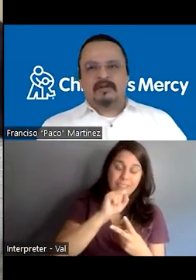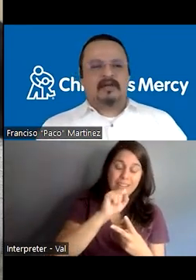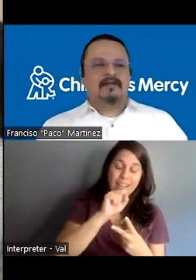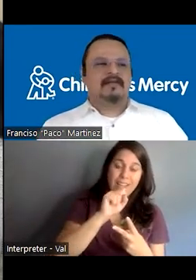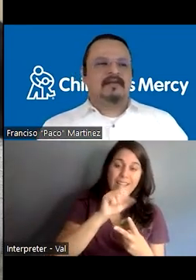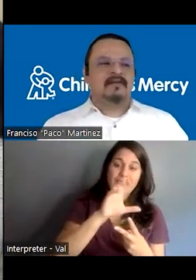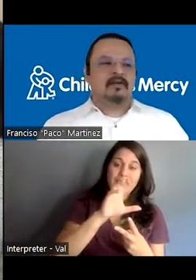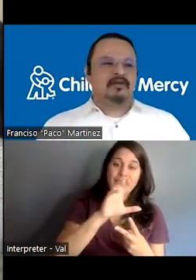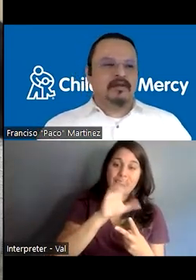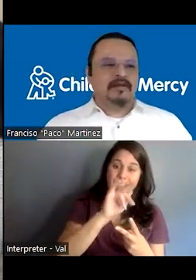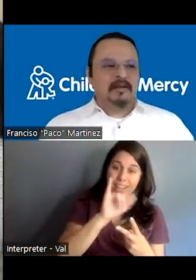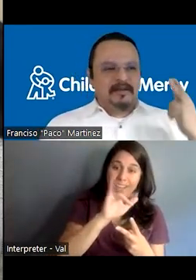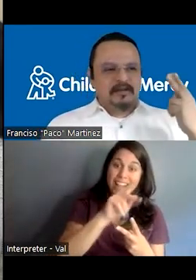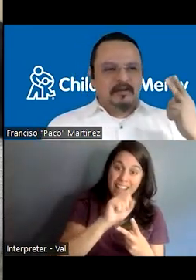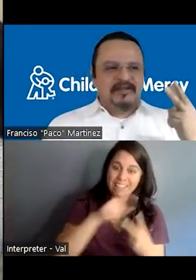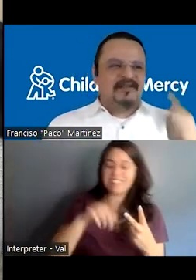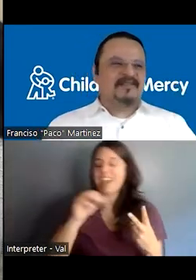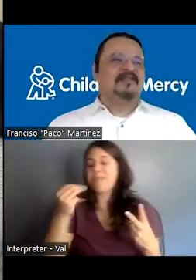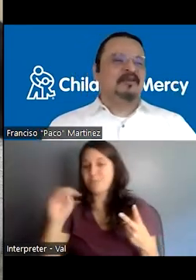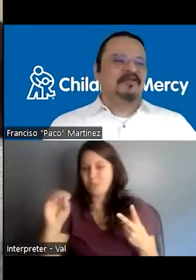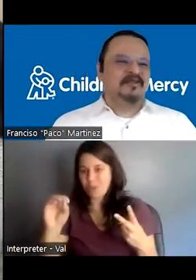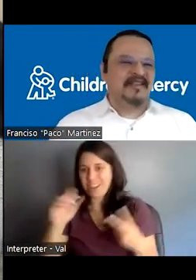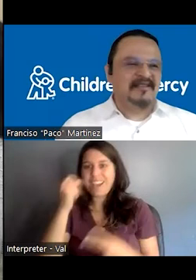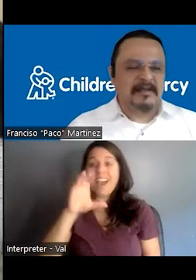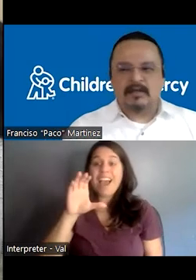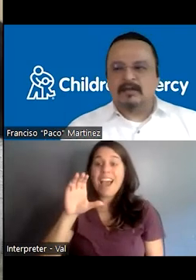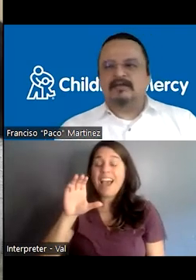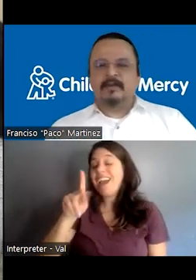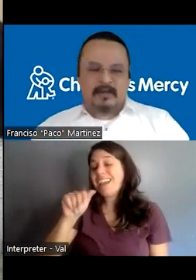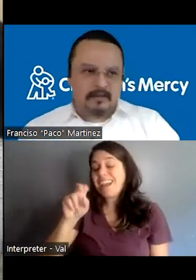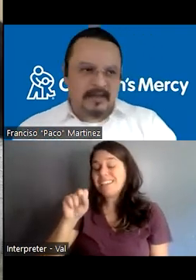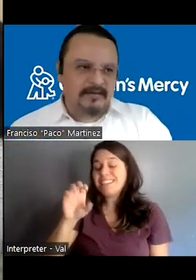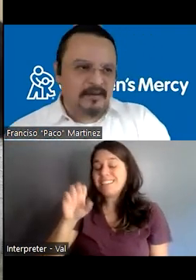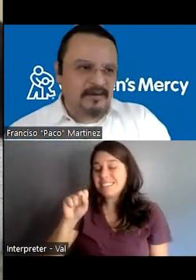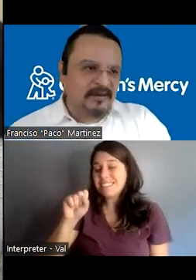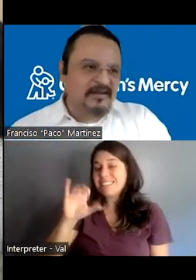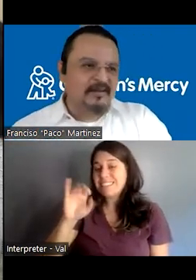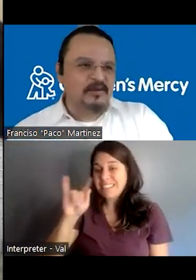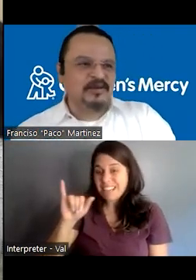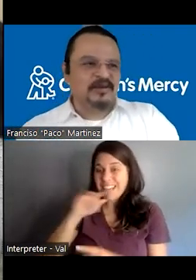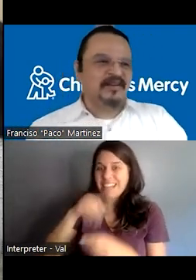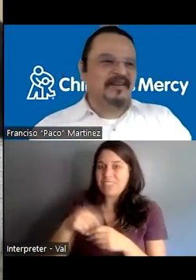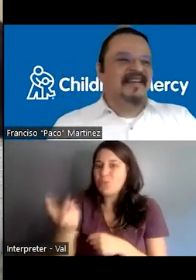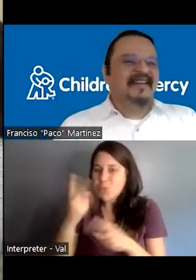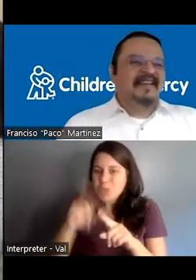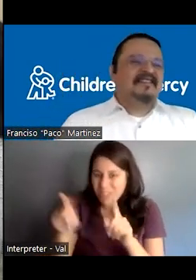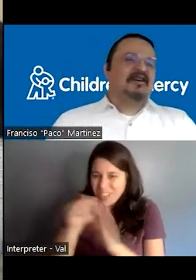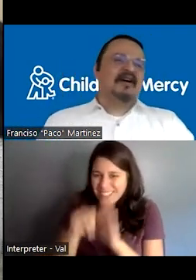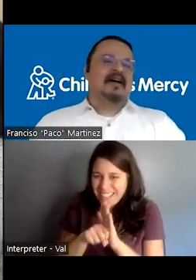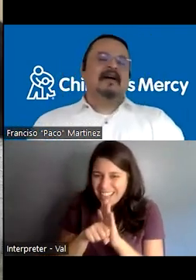have to know that Kansas City is not just one city, but two cities in two different states separated by a river, the Missouri River.